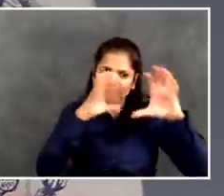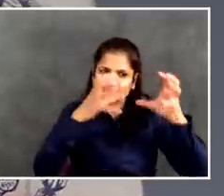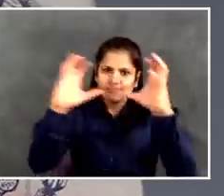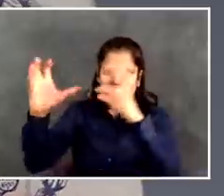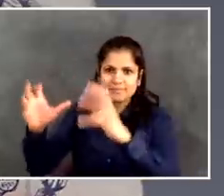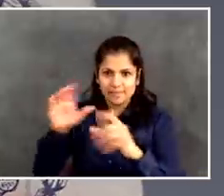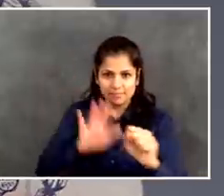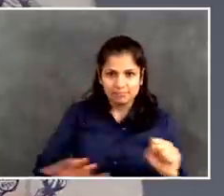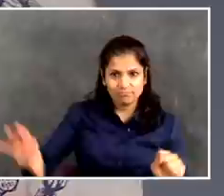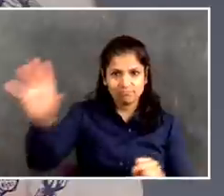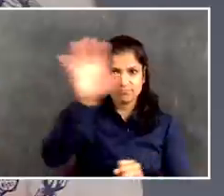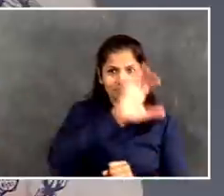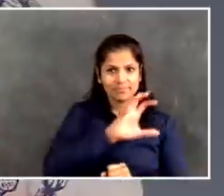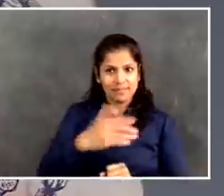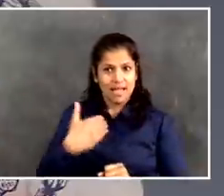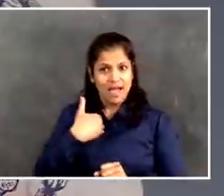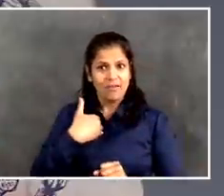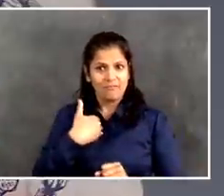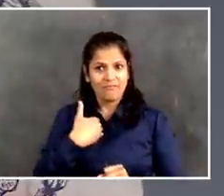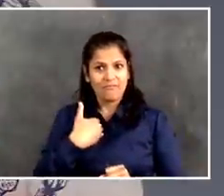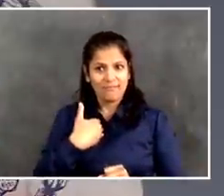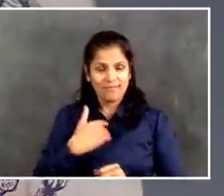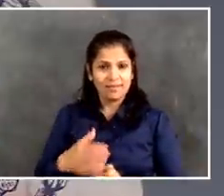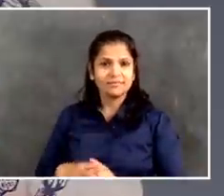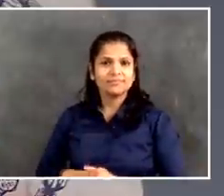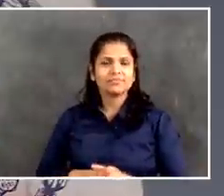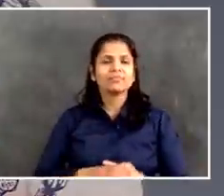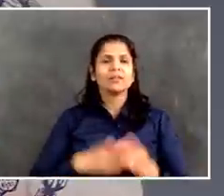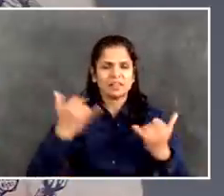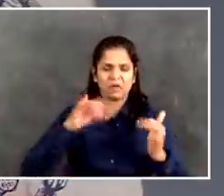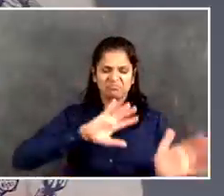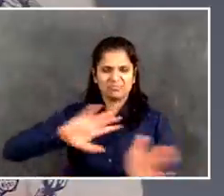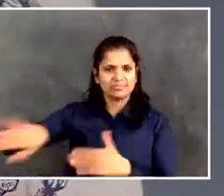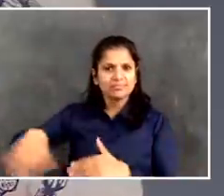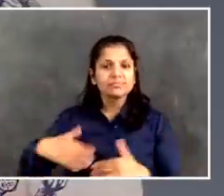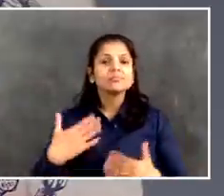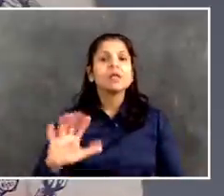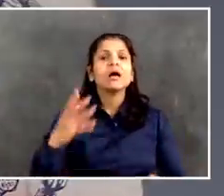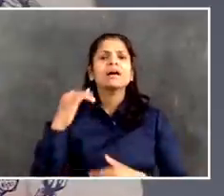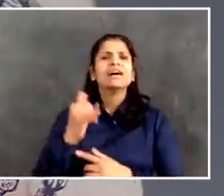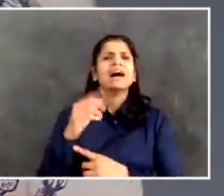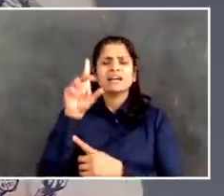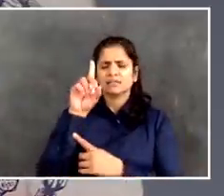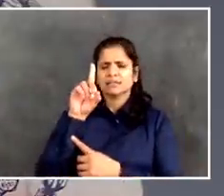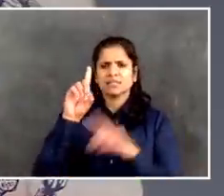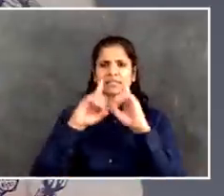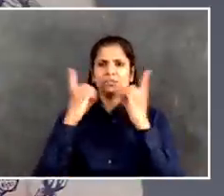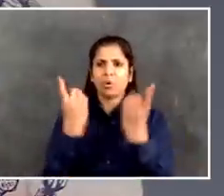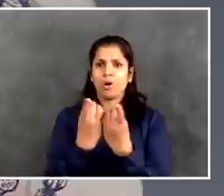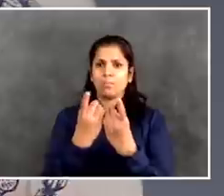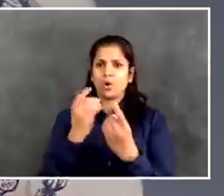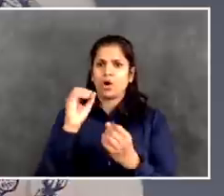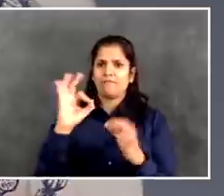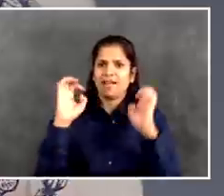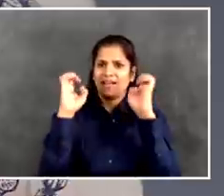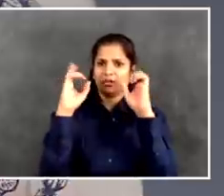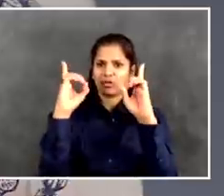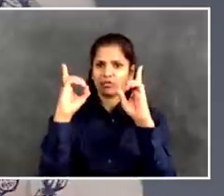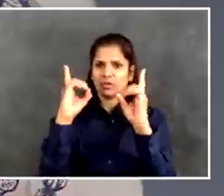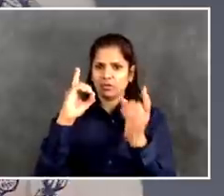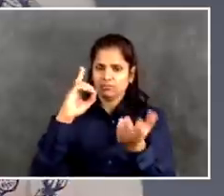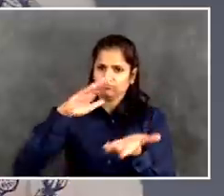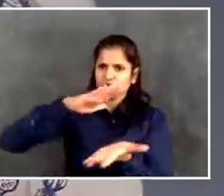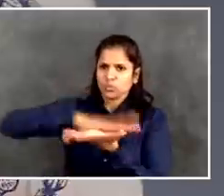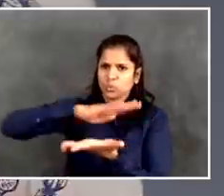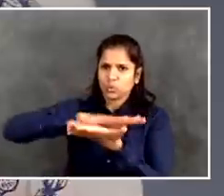track. Every student, every family that has reported not having a